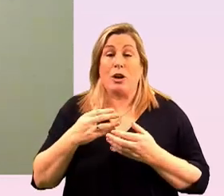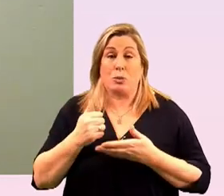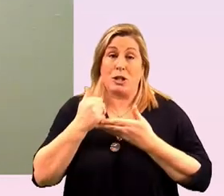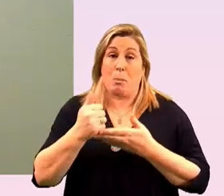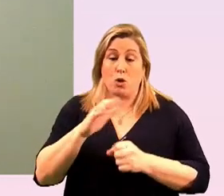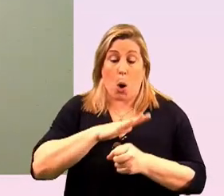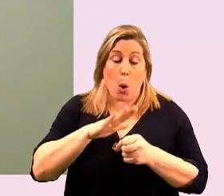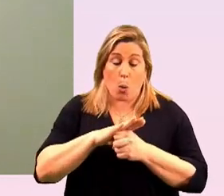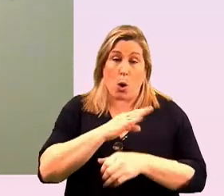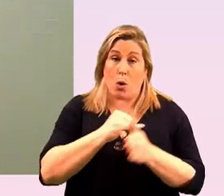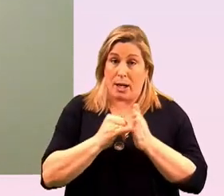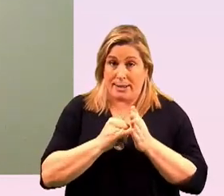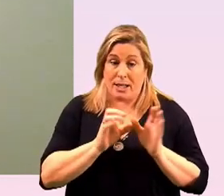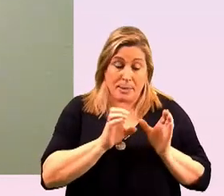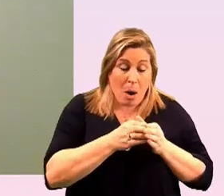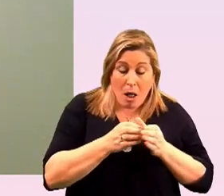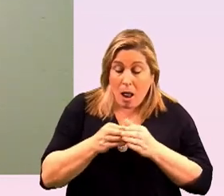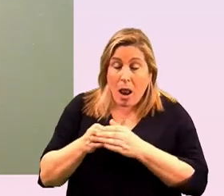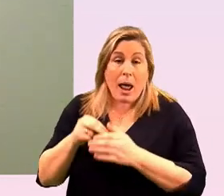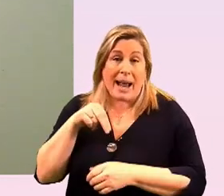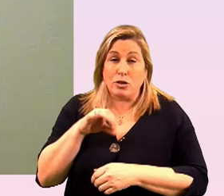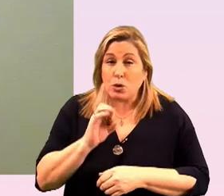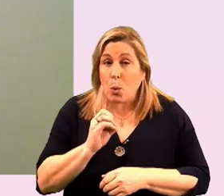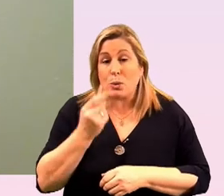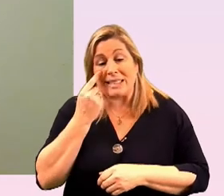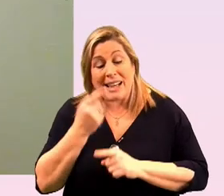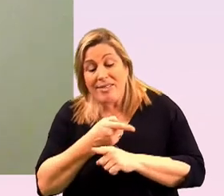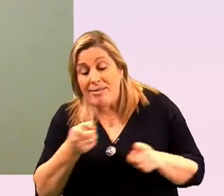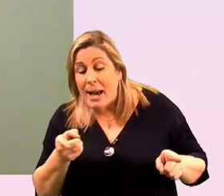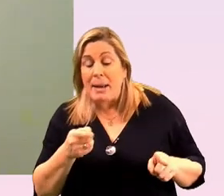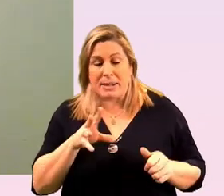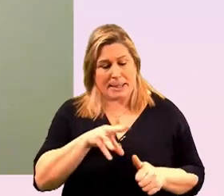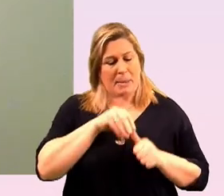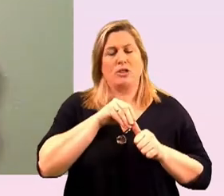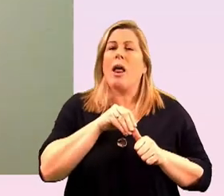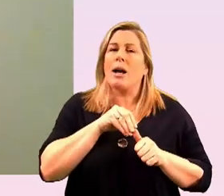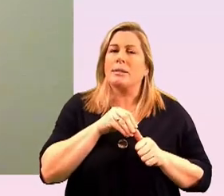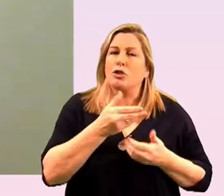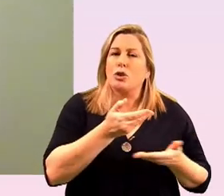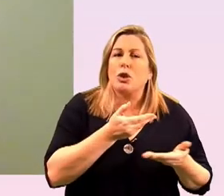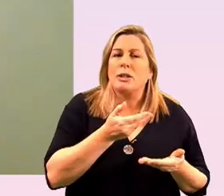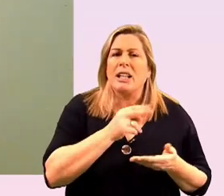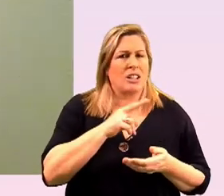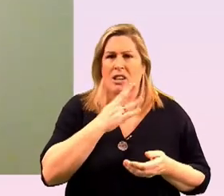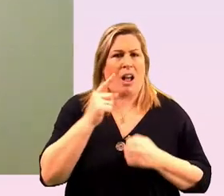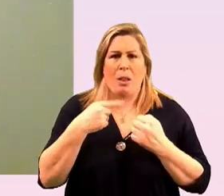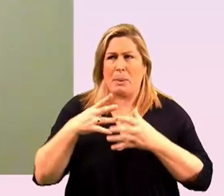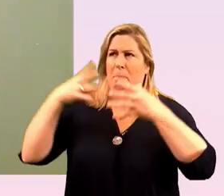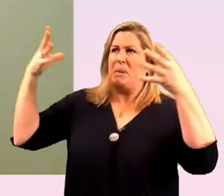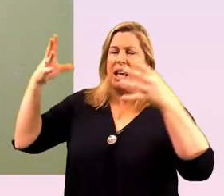smaller niche um ngos and see them as niche consultancies rather than always going to the big consultant